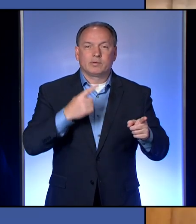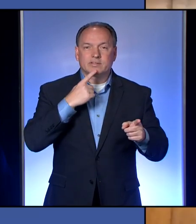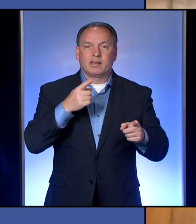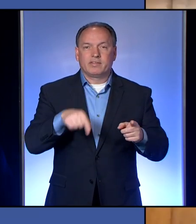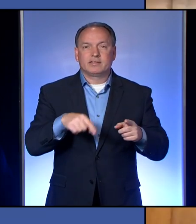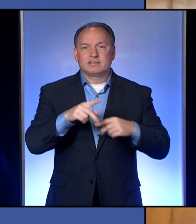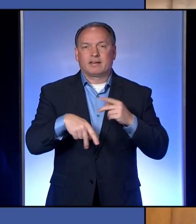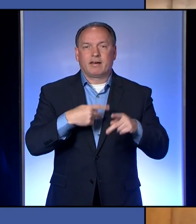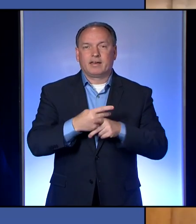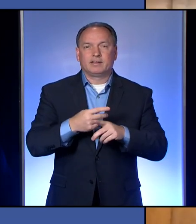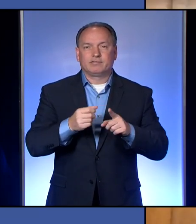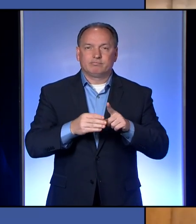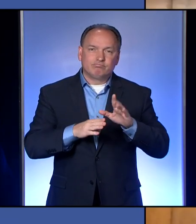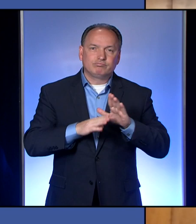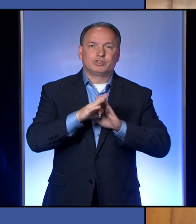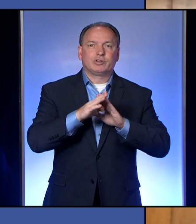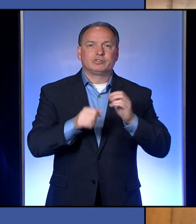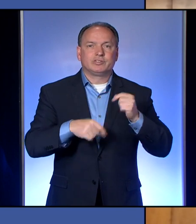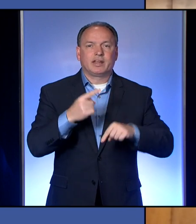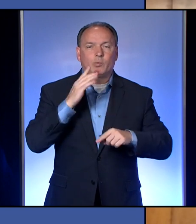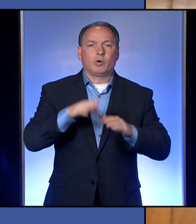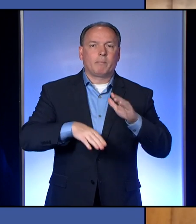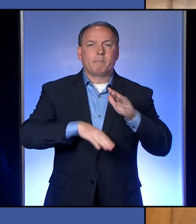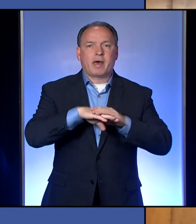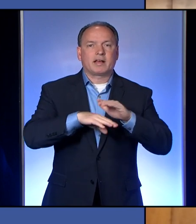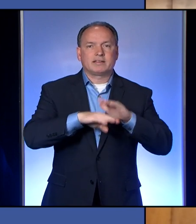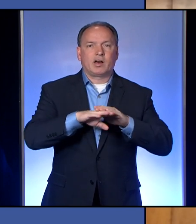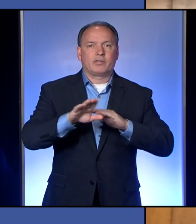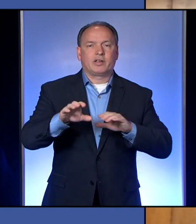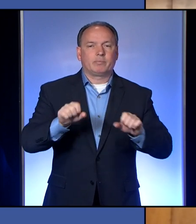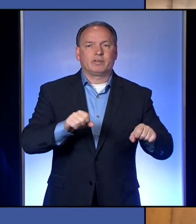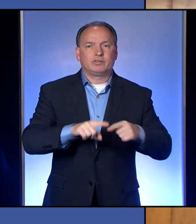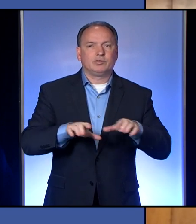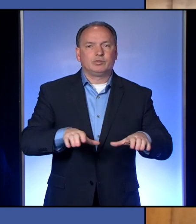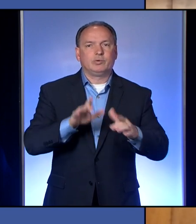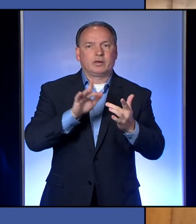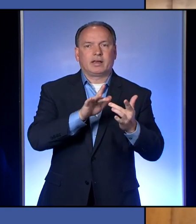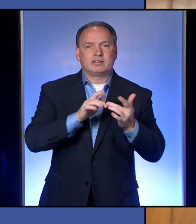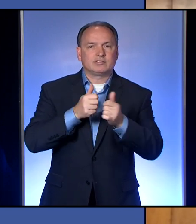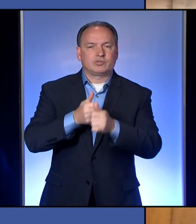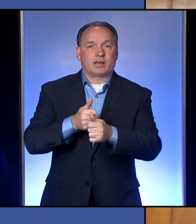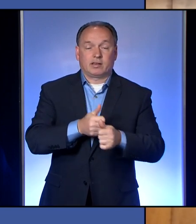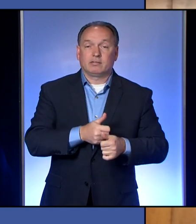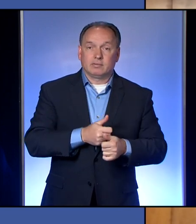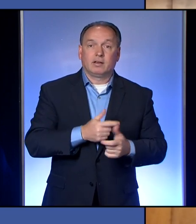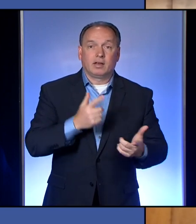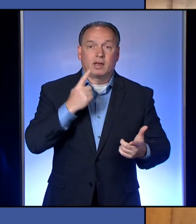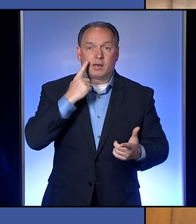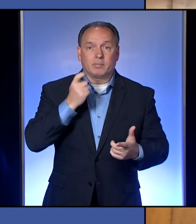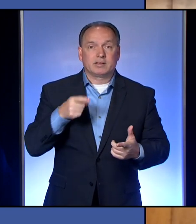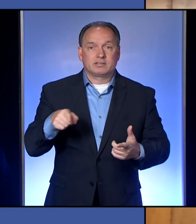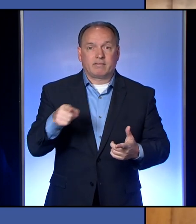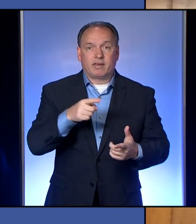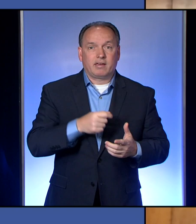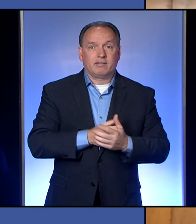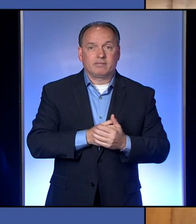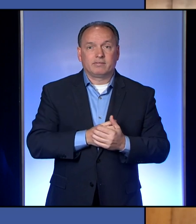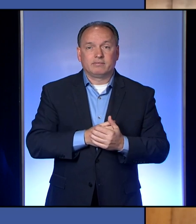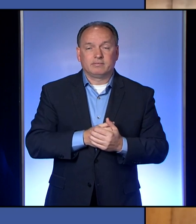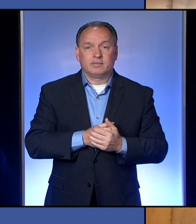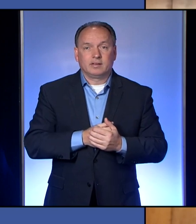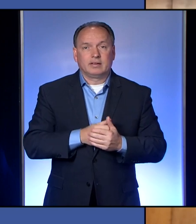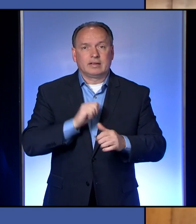today would pretty much max out their ability to do case tracking. And since they've set a